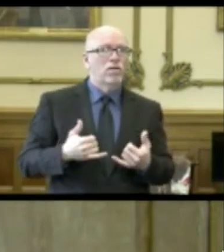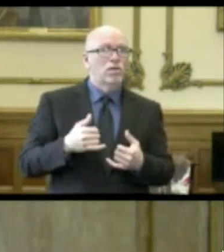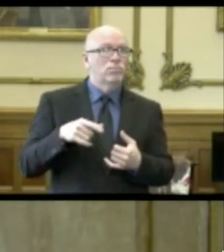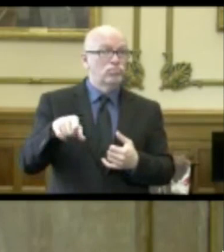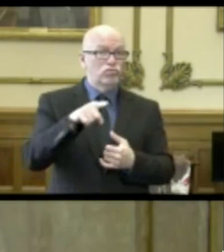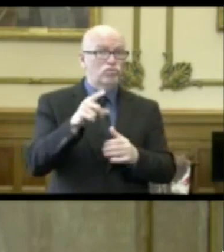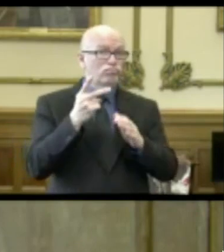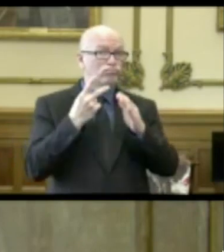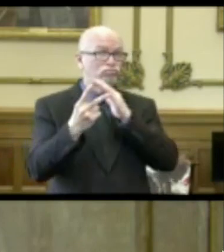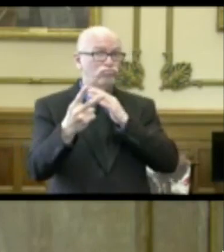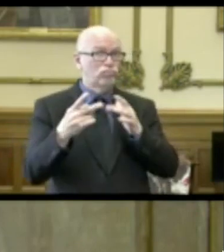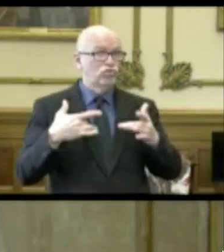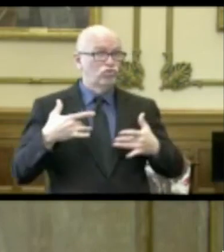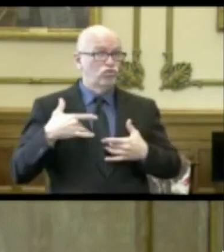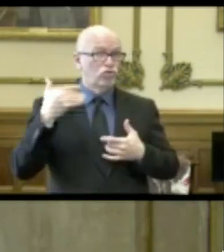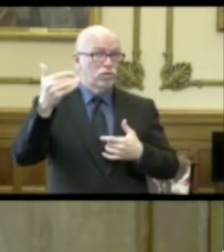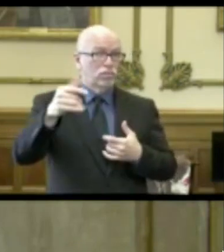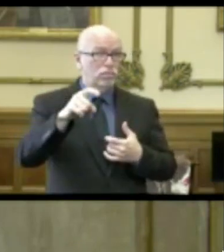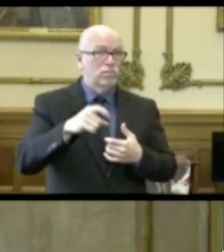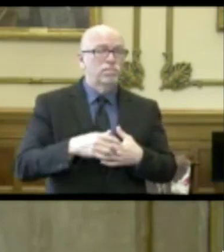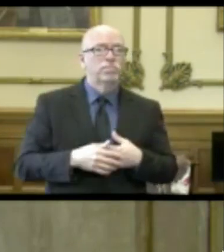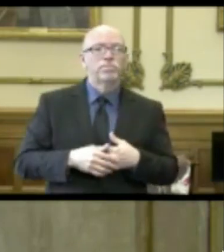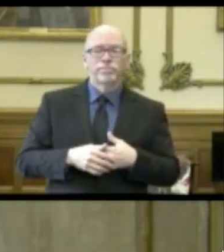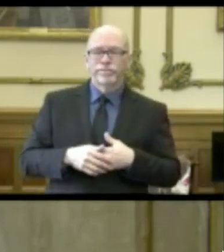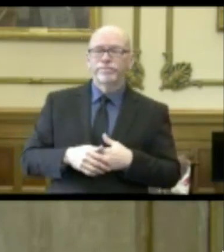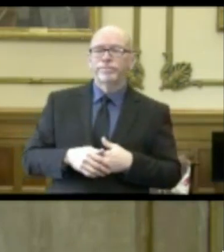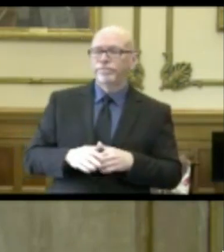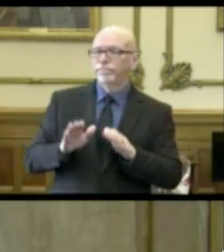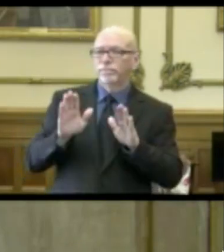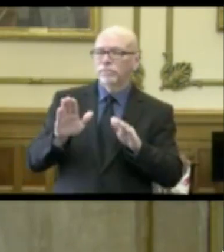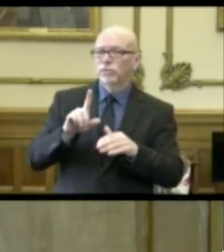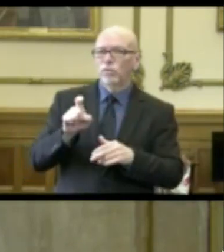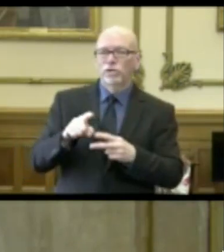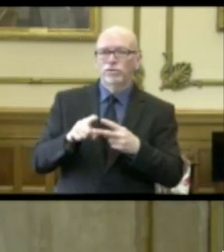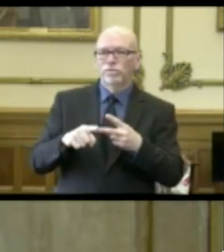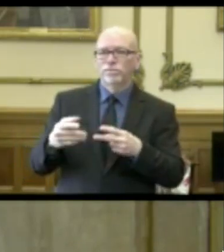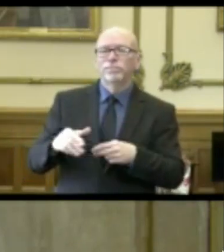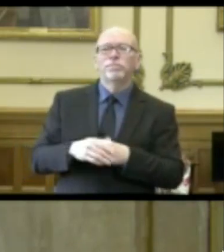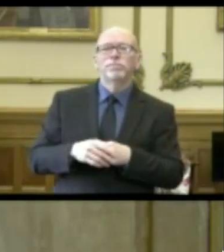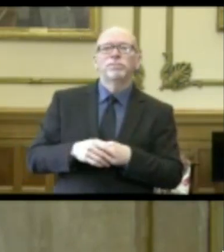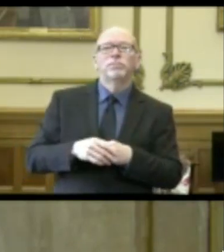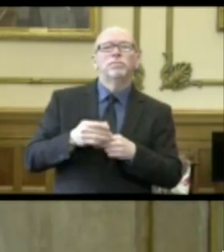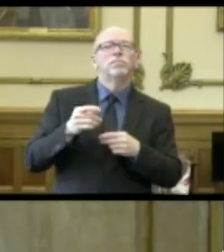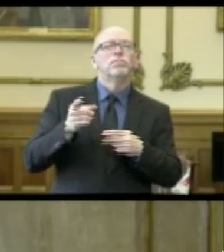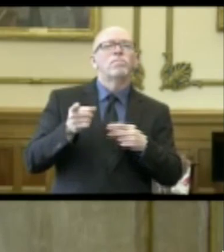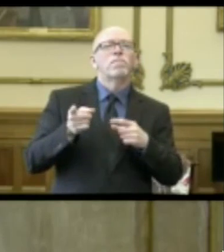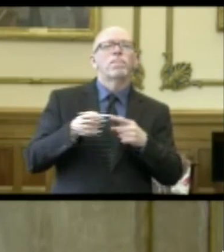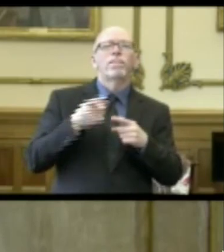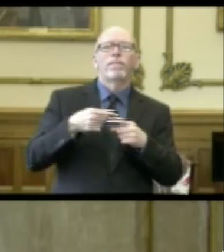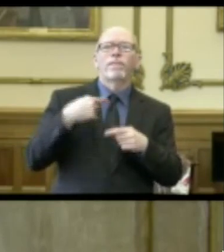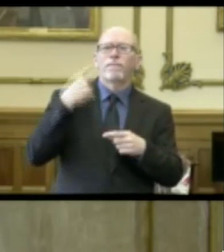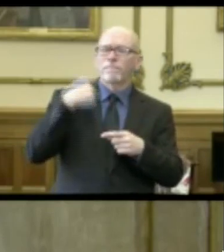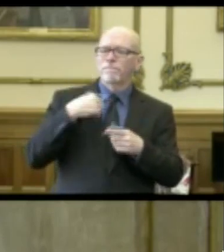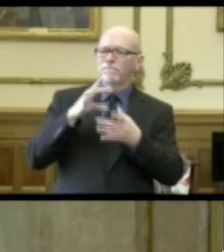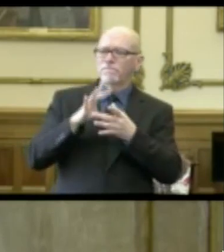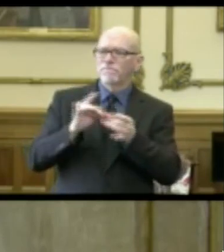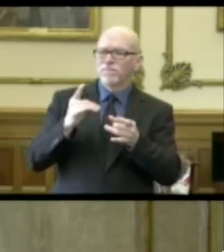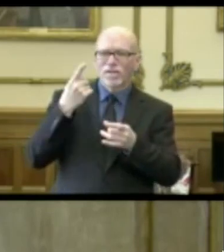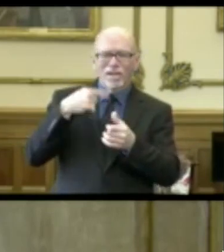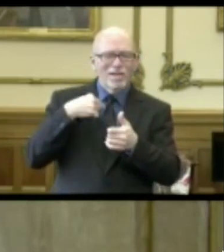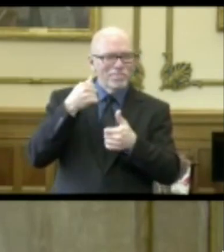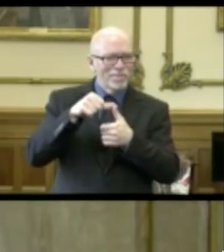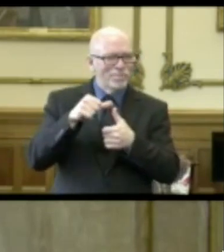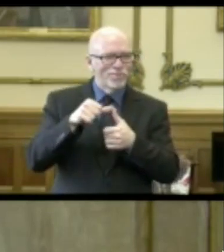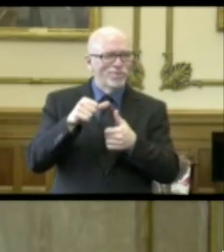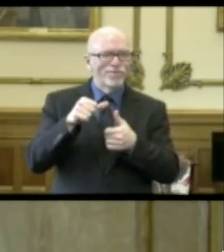concern is that at this point? Two excellent questions. First of all, I think that I said, and I don't know if I remember